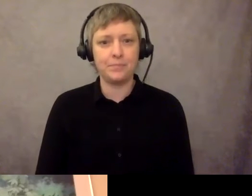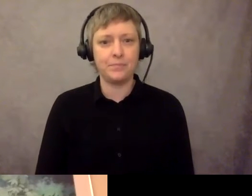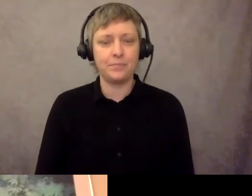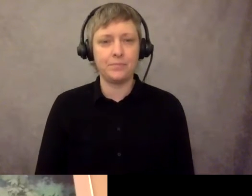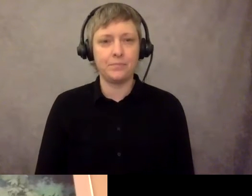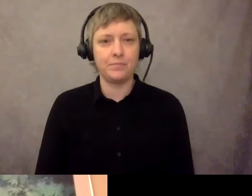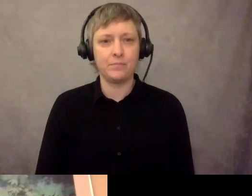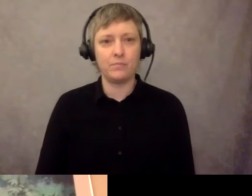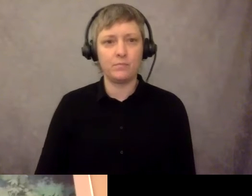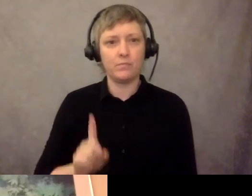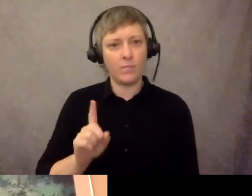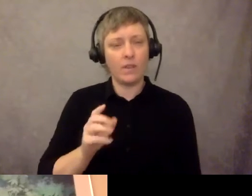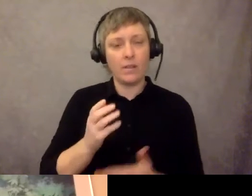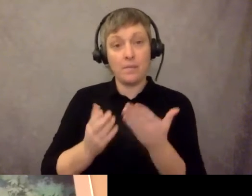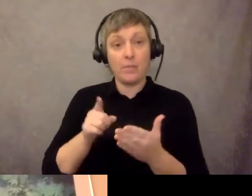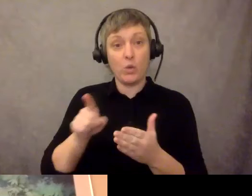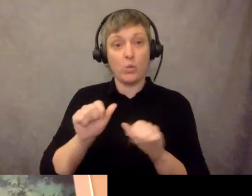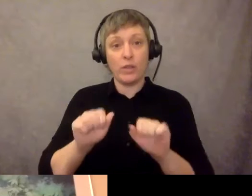Do you want to drop your question in chat?